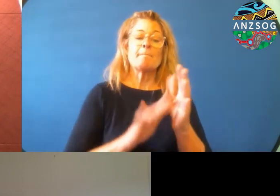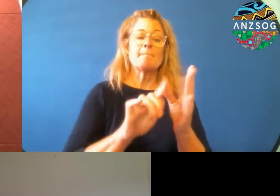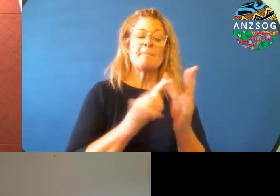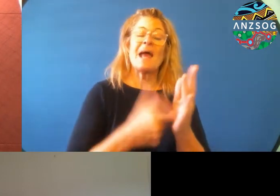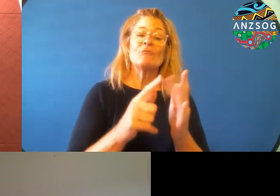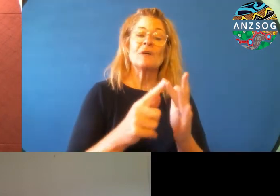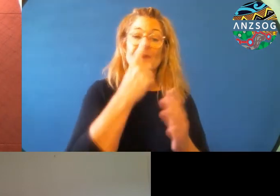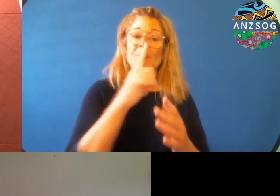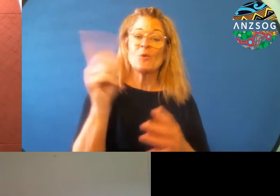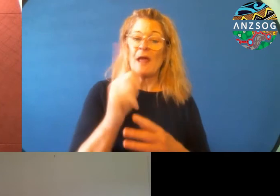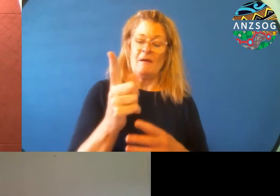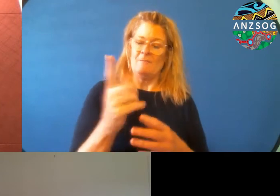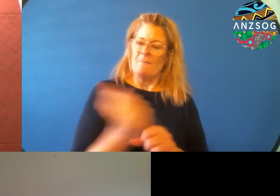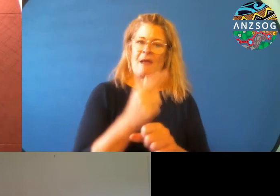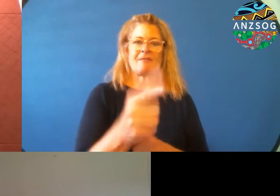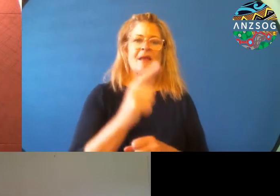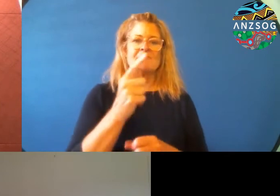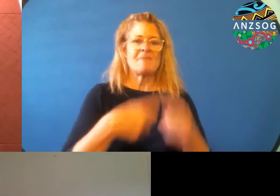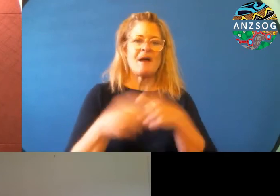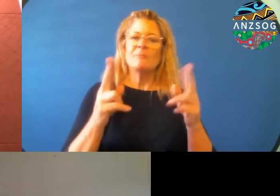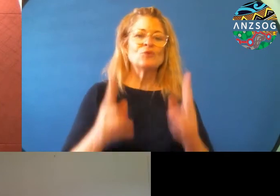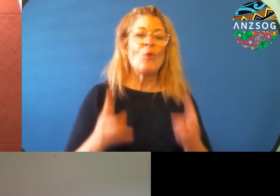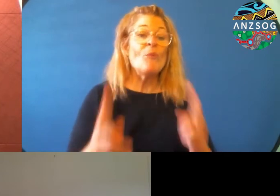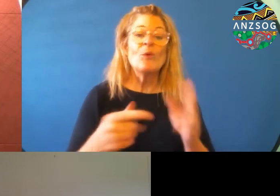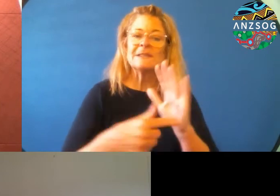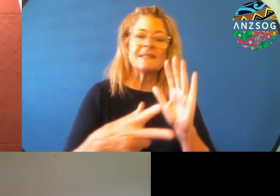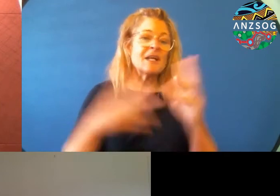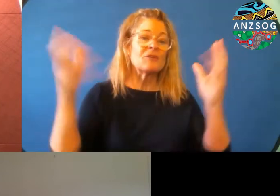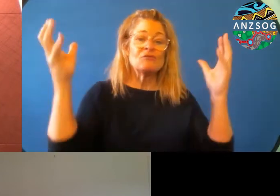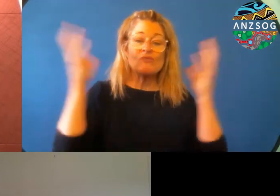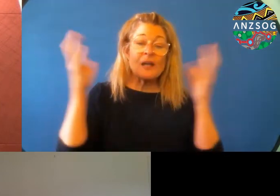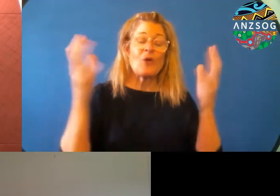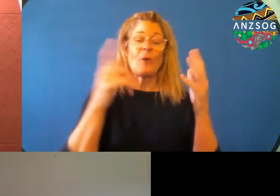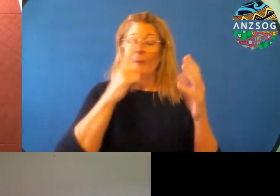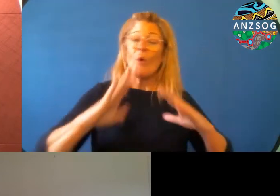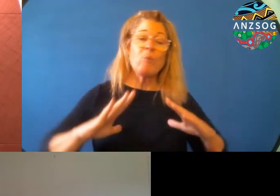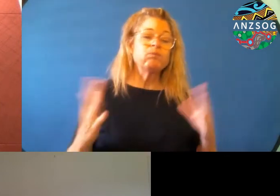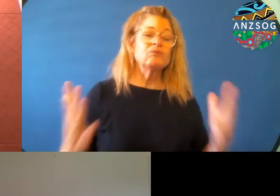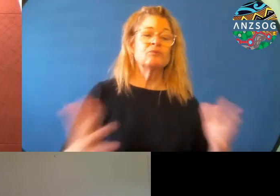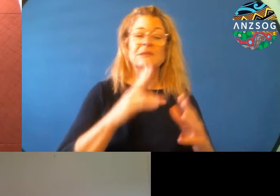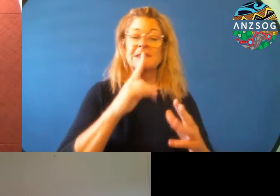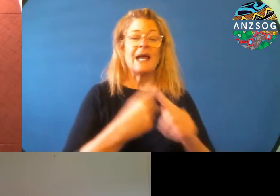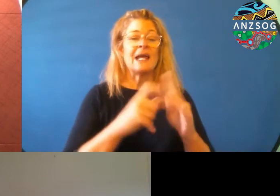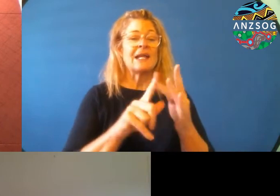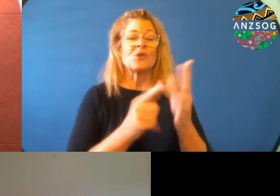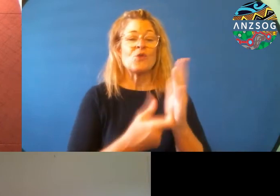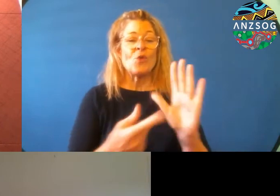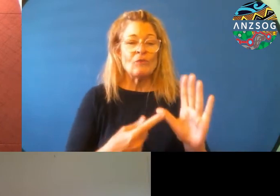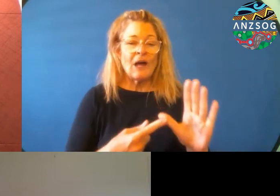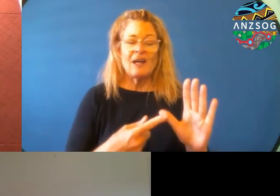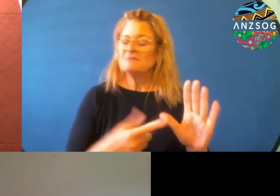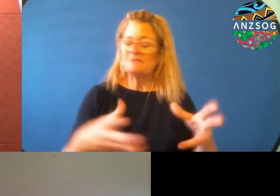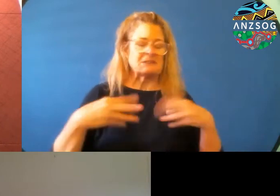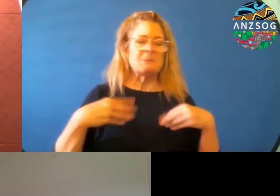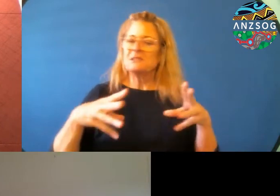in this country. It's on TV, it's on radio, it's on, uh, it's, it's an accepted reo in the country